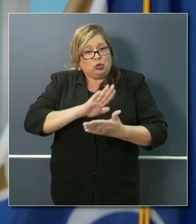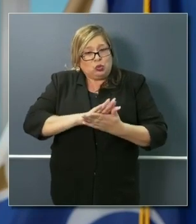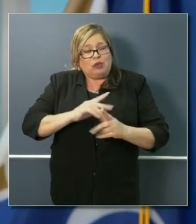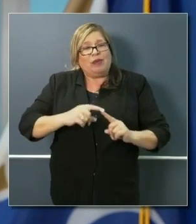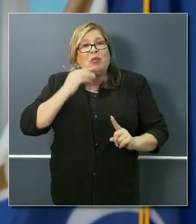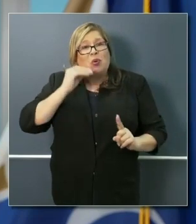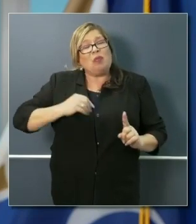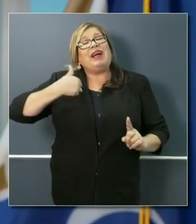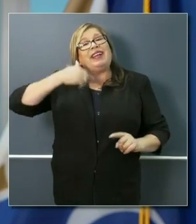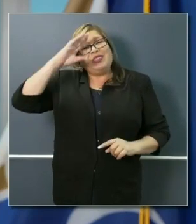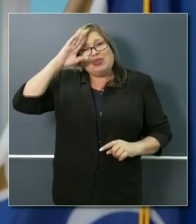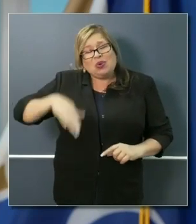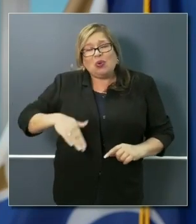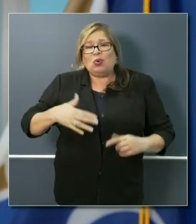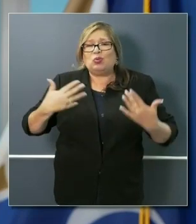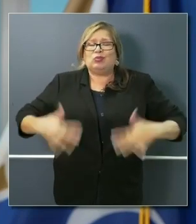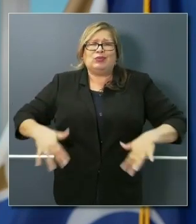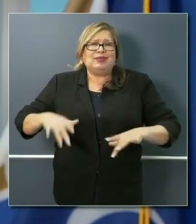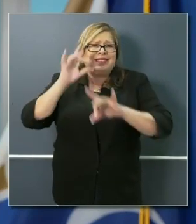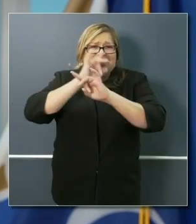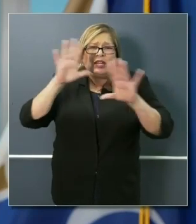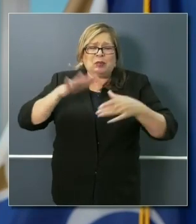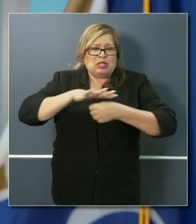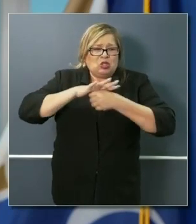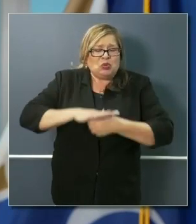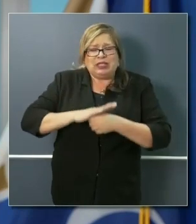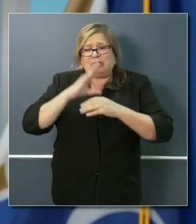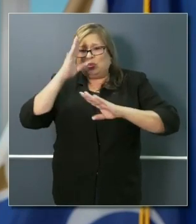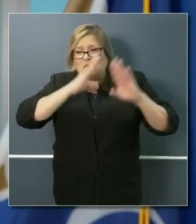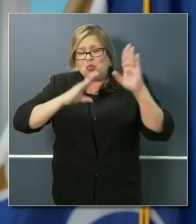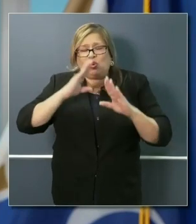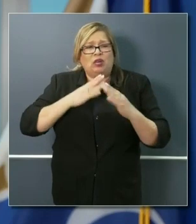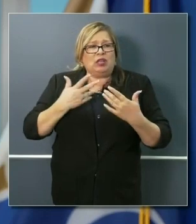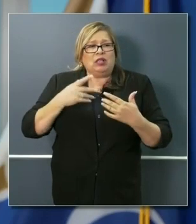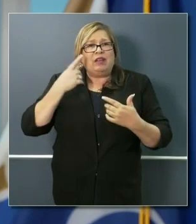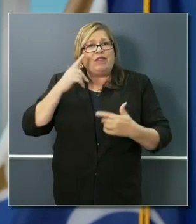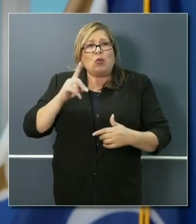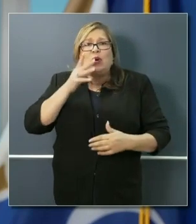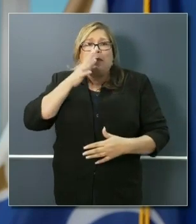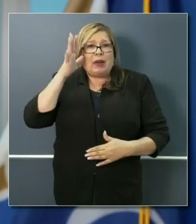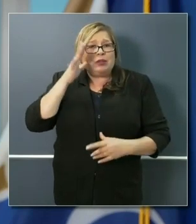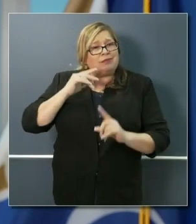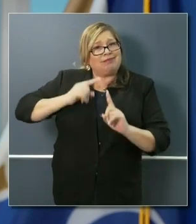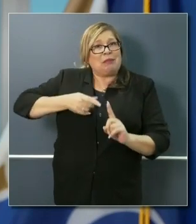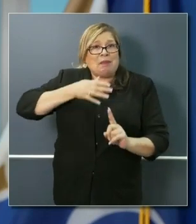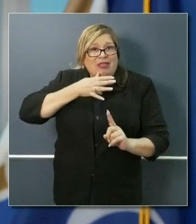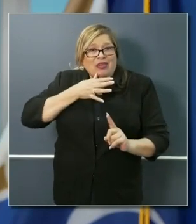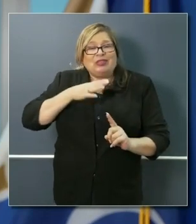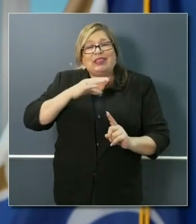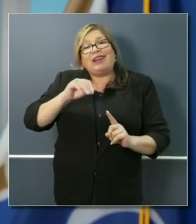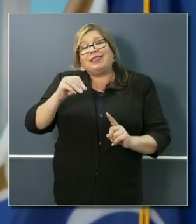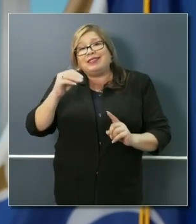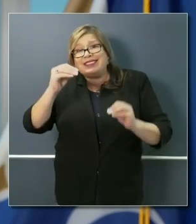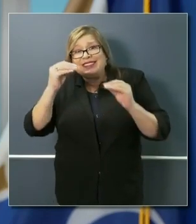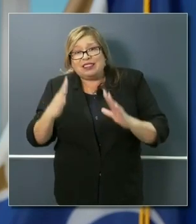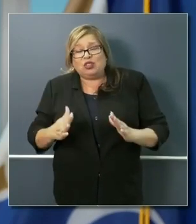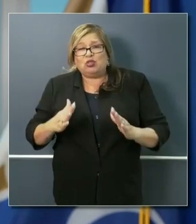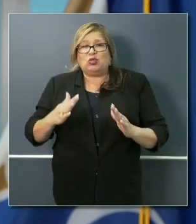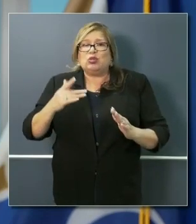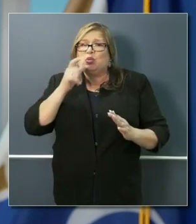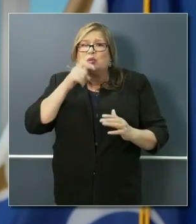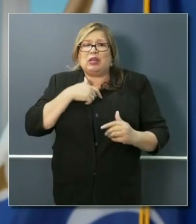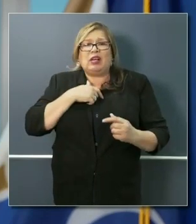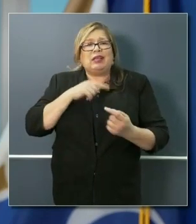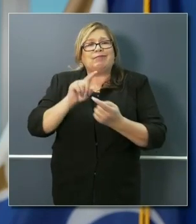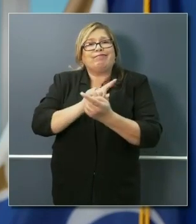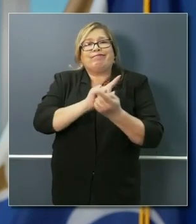and stress that places on our parents, particularly our mothers and those teachers that I met with